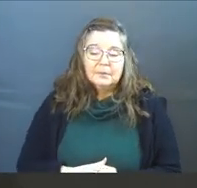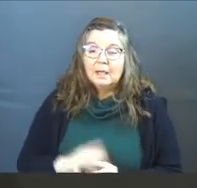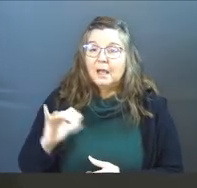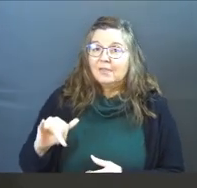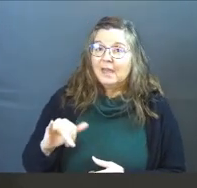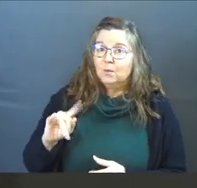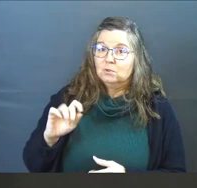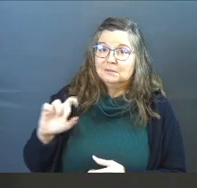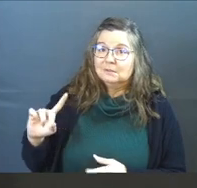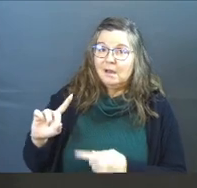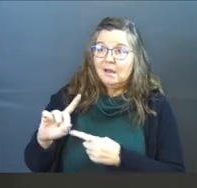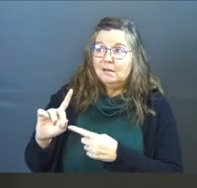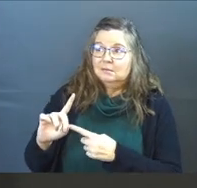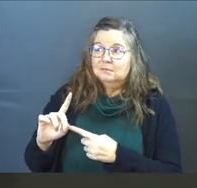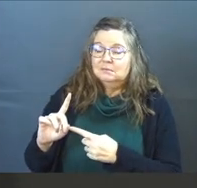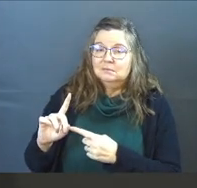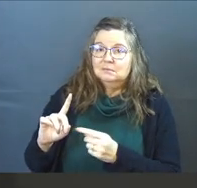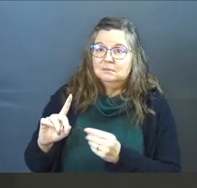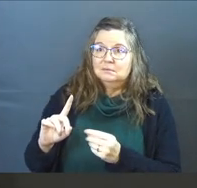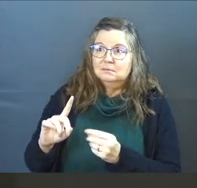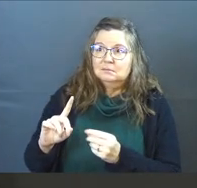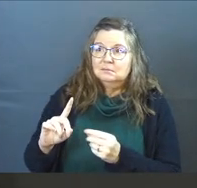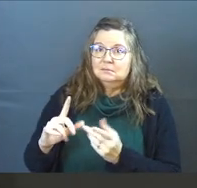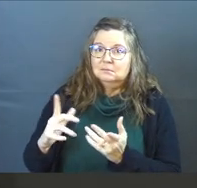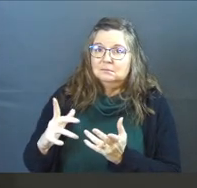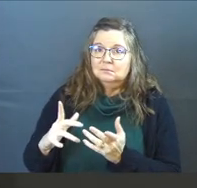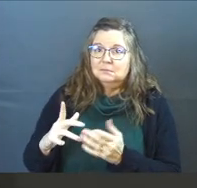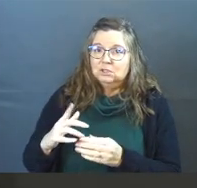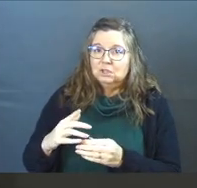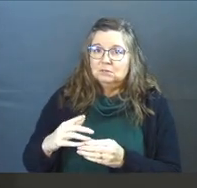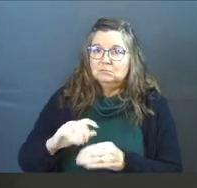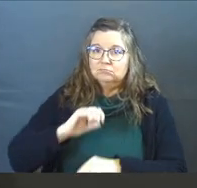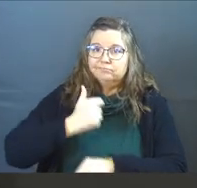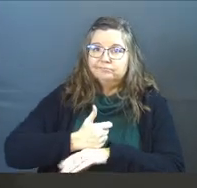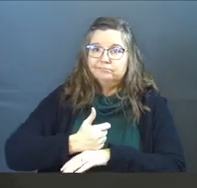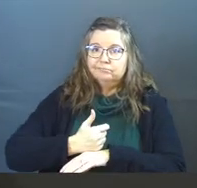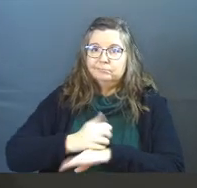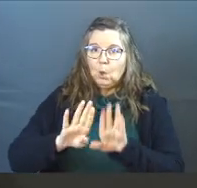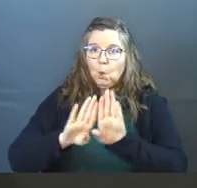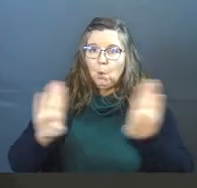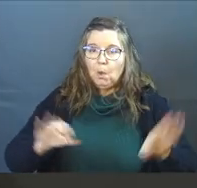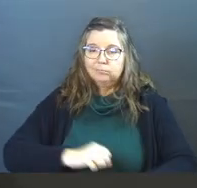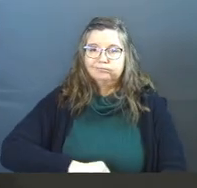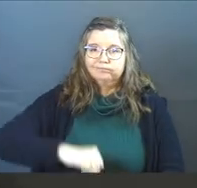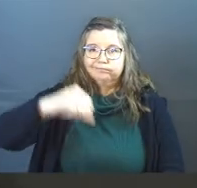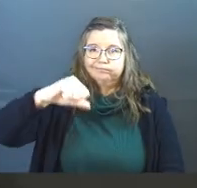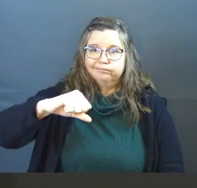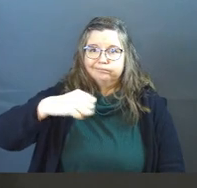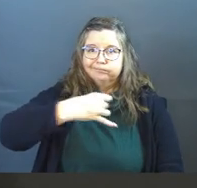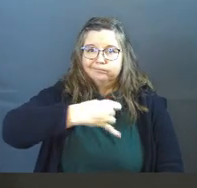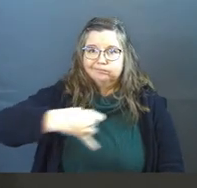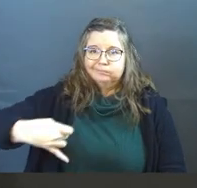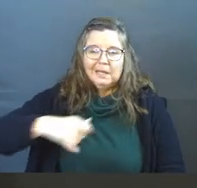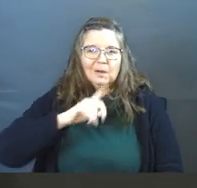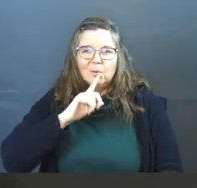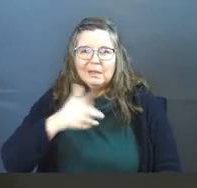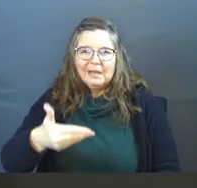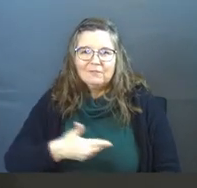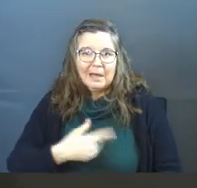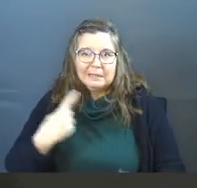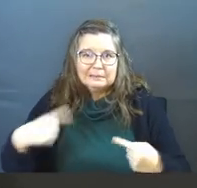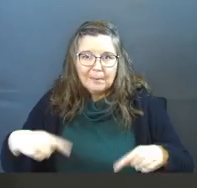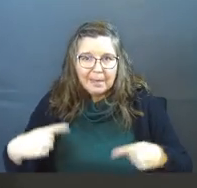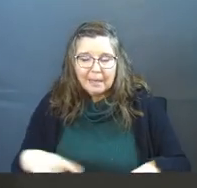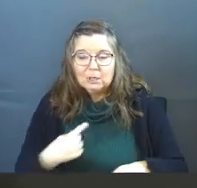And that was Todd just putting up a wall and just saying, no, I'm kind of done here. And he wasn't really inviting